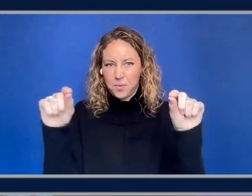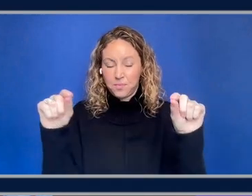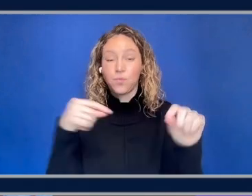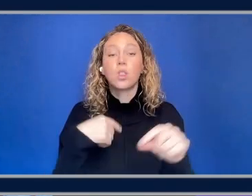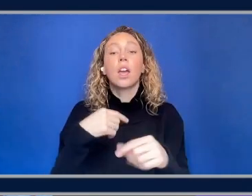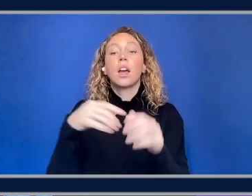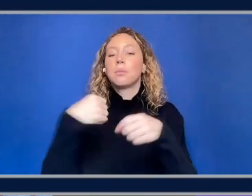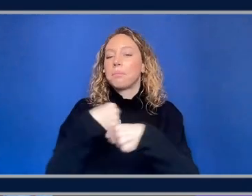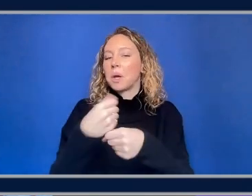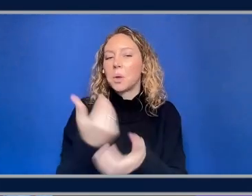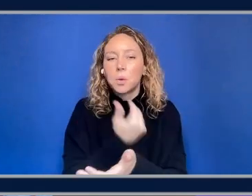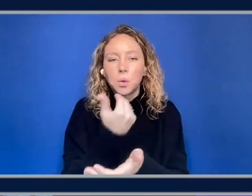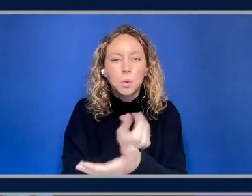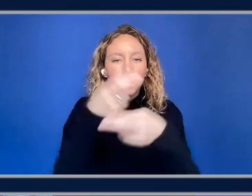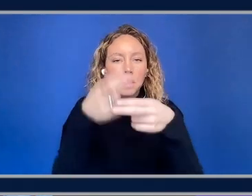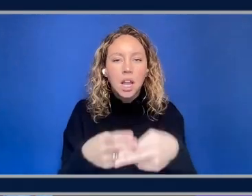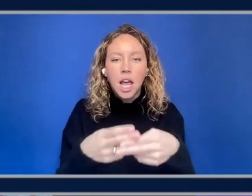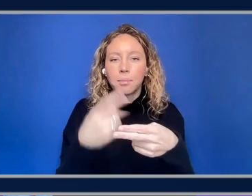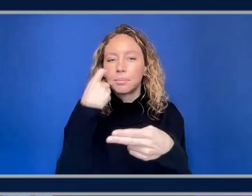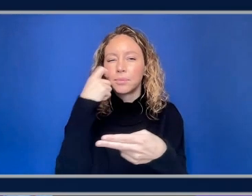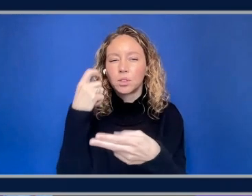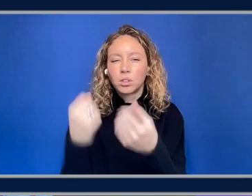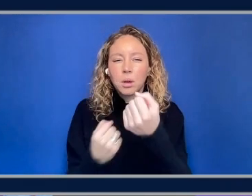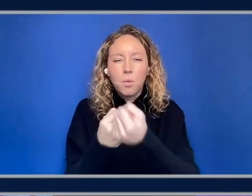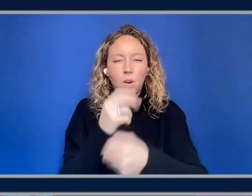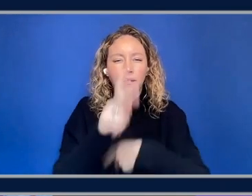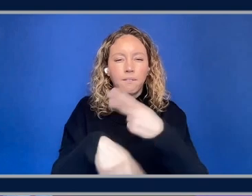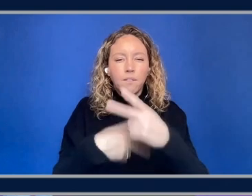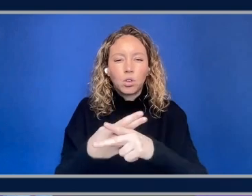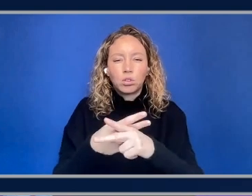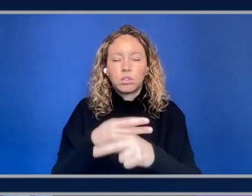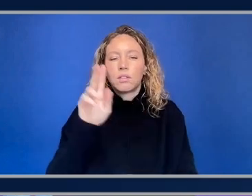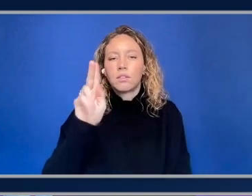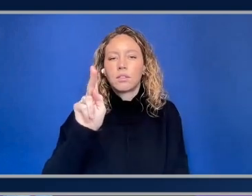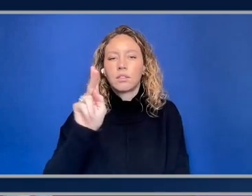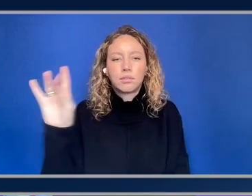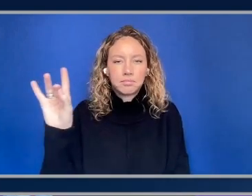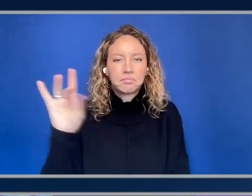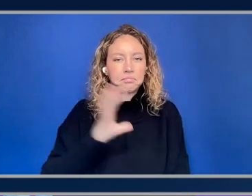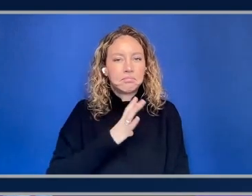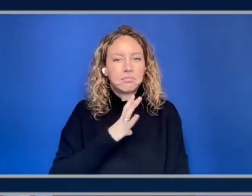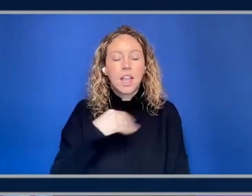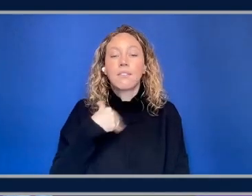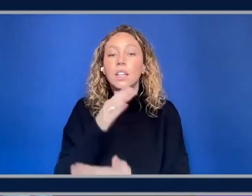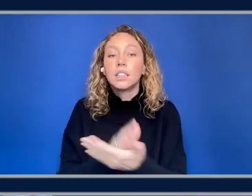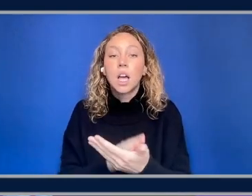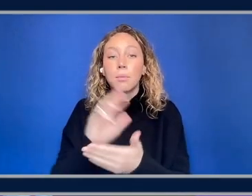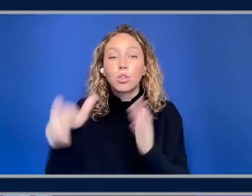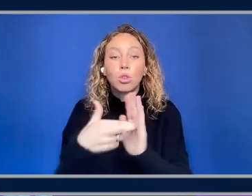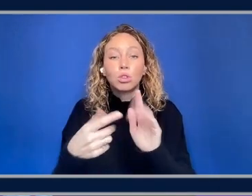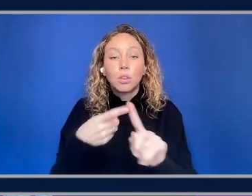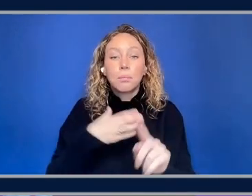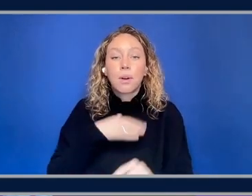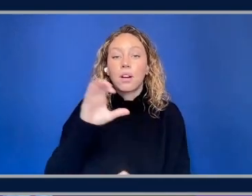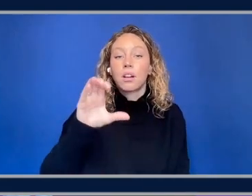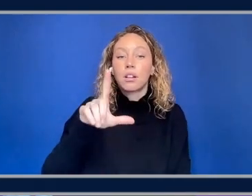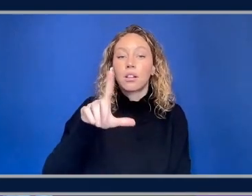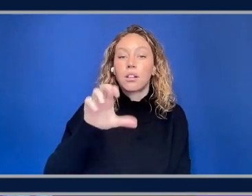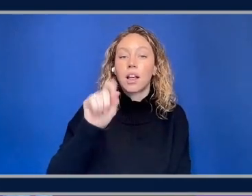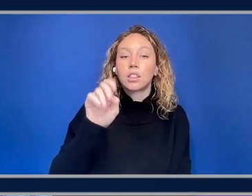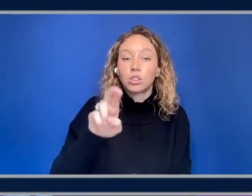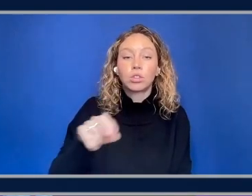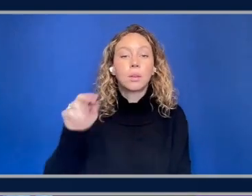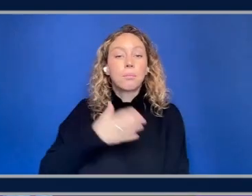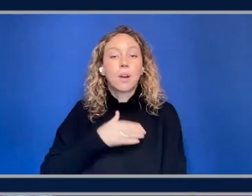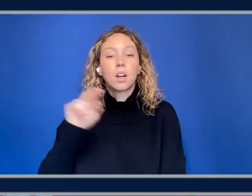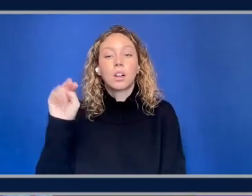me. It's selected the most recently supported version of Kubernetes. I happen to have some roles from my cluster and node that are already pre-configured and can